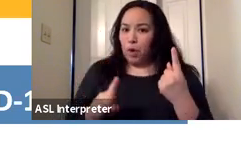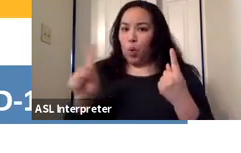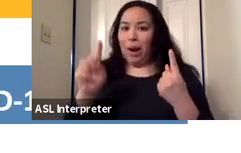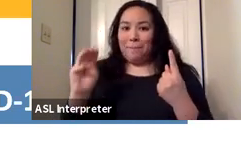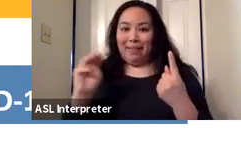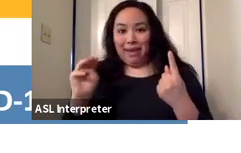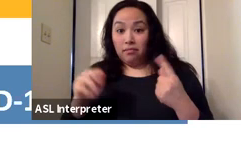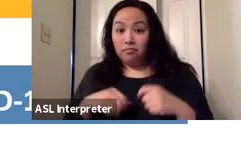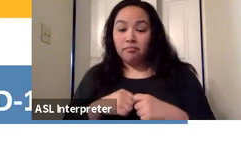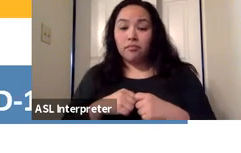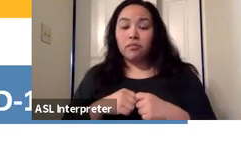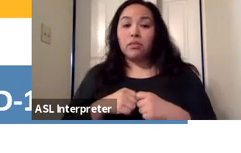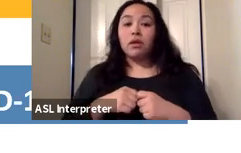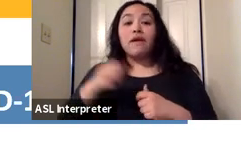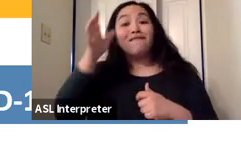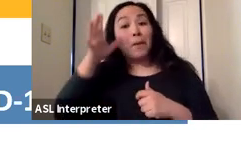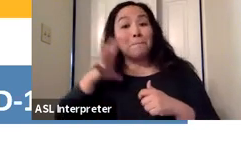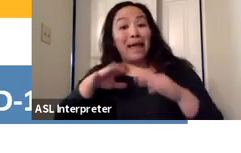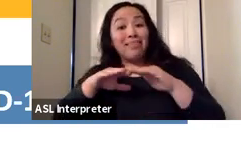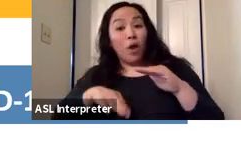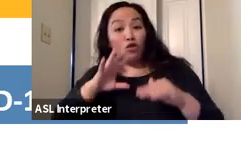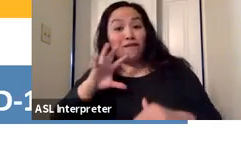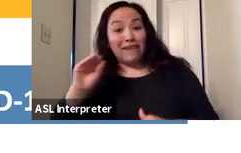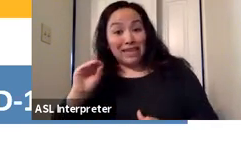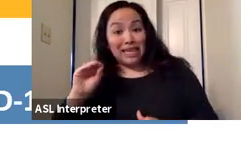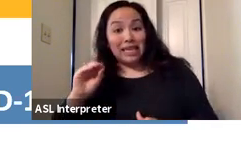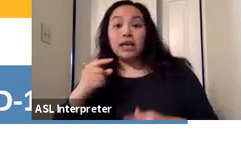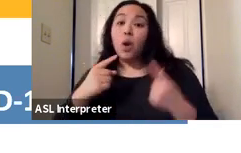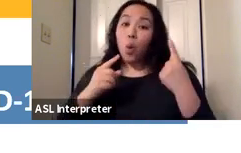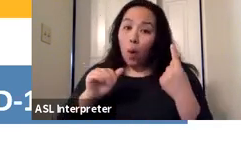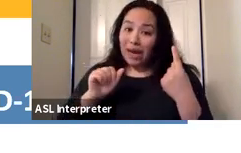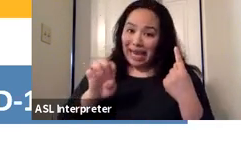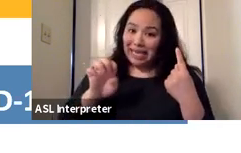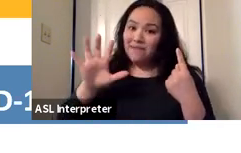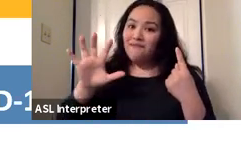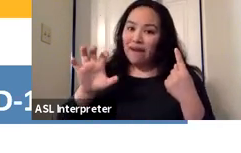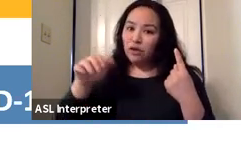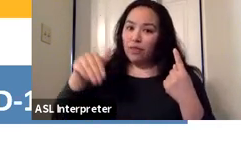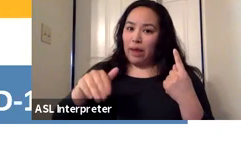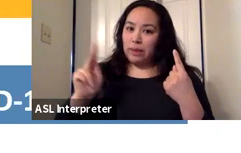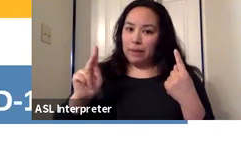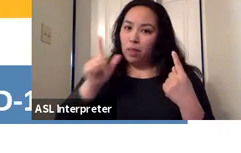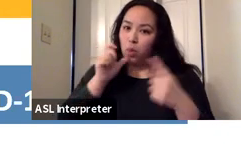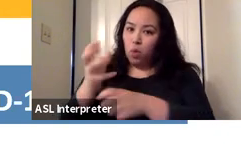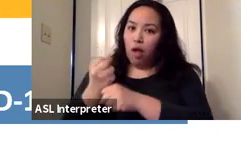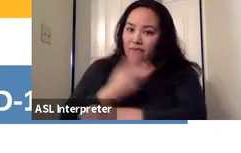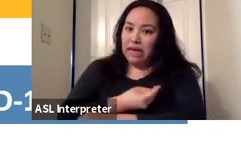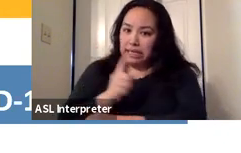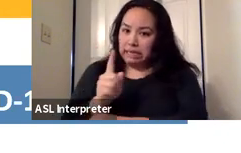in 500,000 people who got the vaccine,